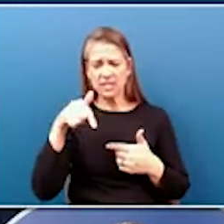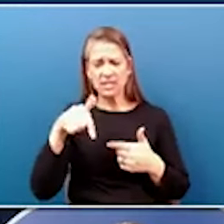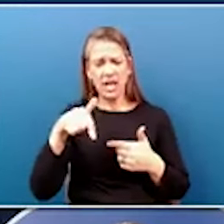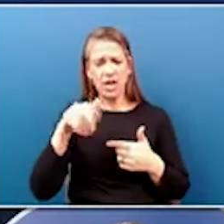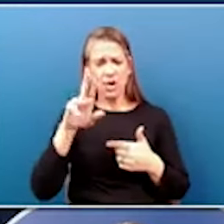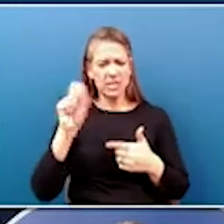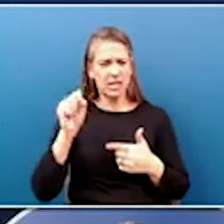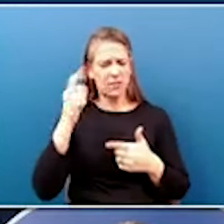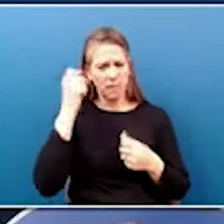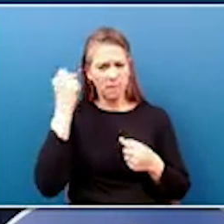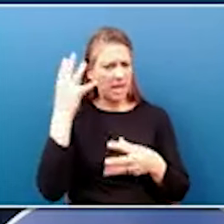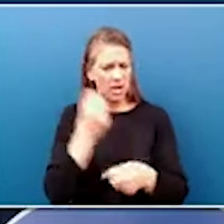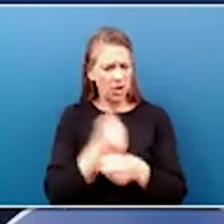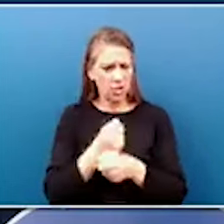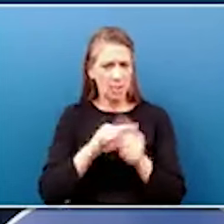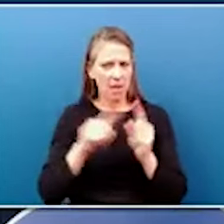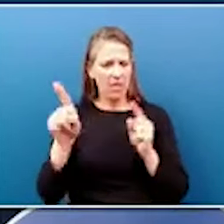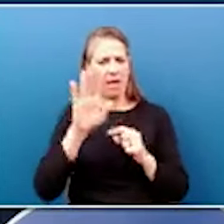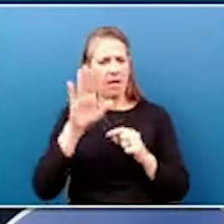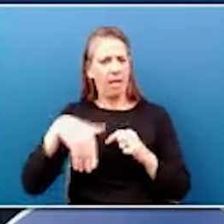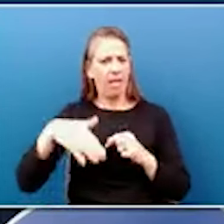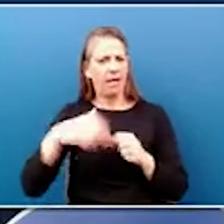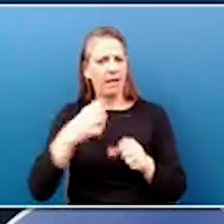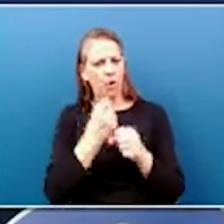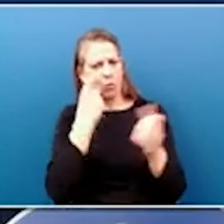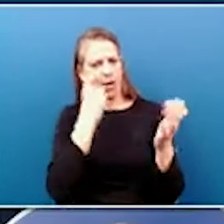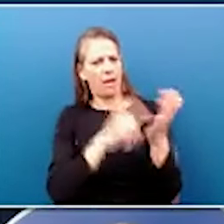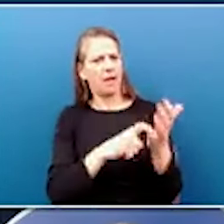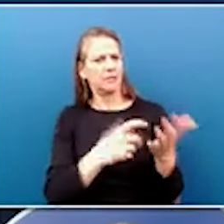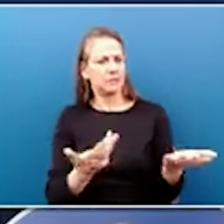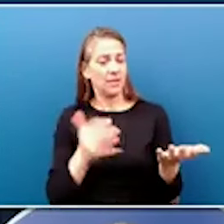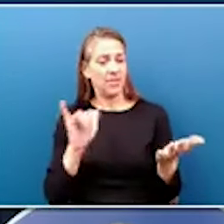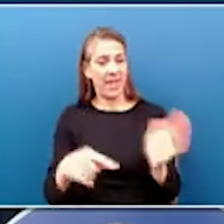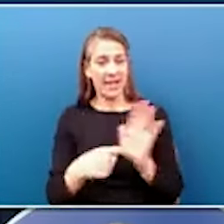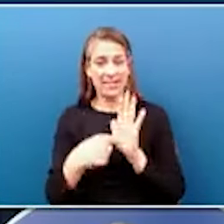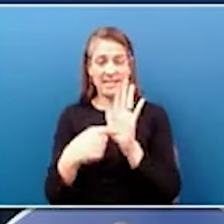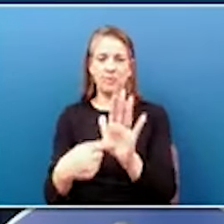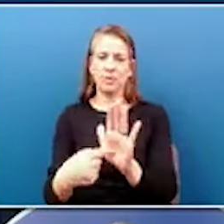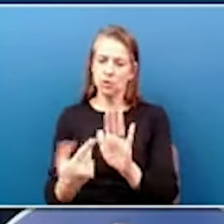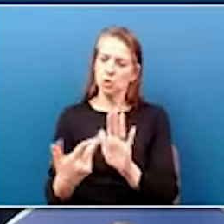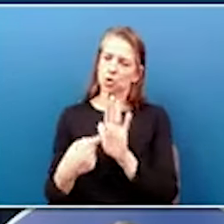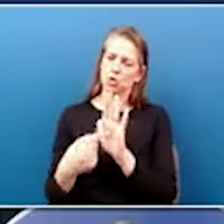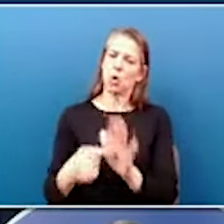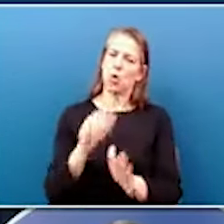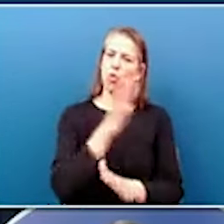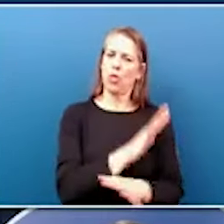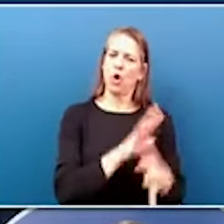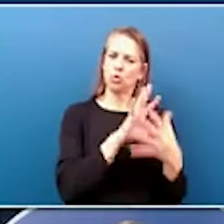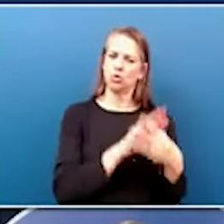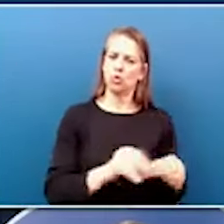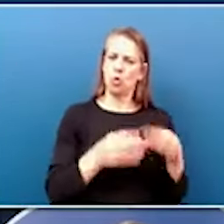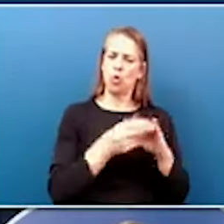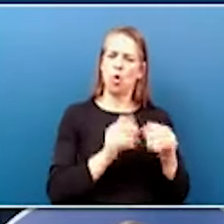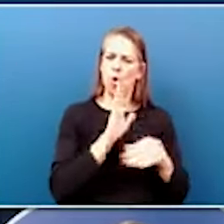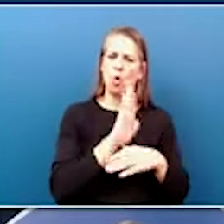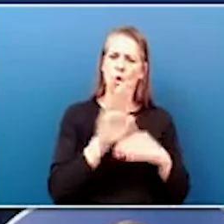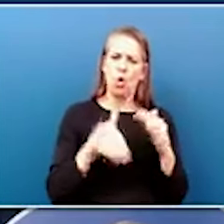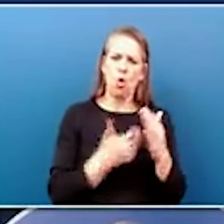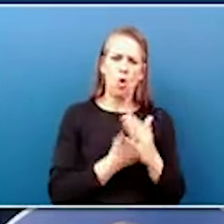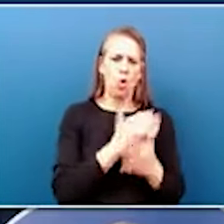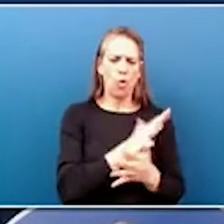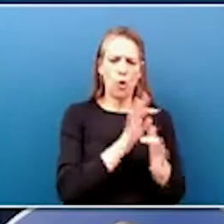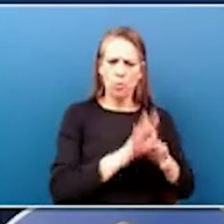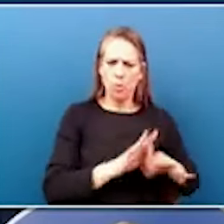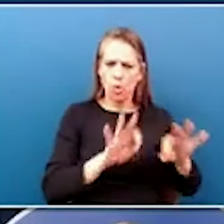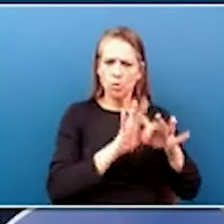recognition that they deserve. This exhibit is a step forward in ensuring their stories. All these important stories are heard